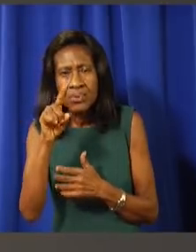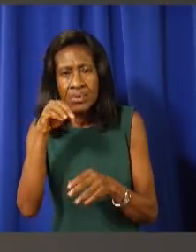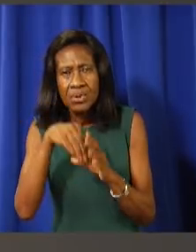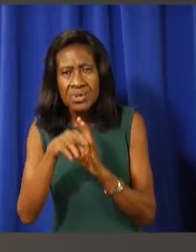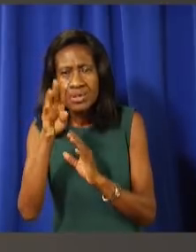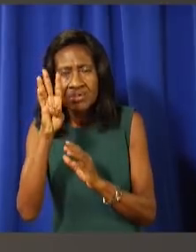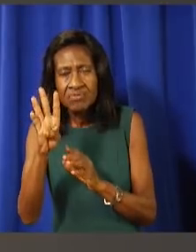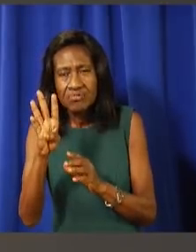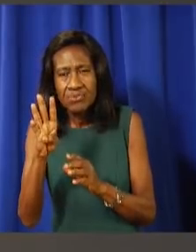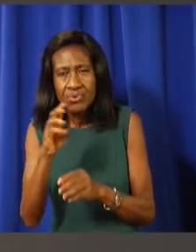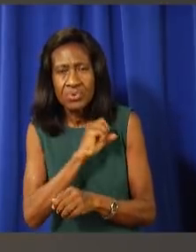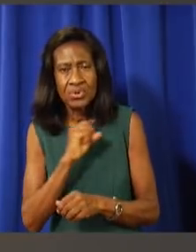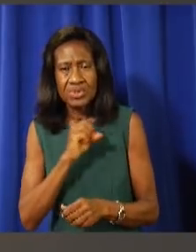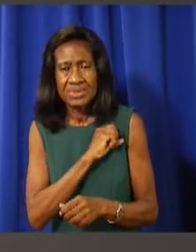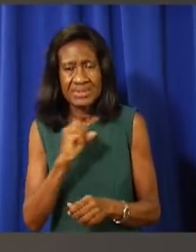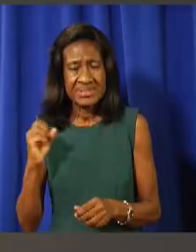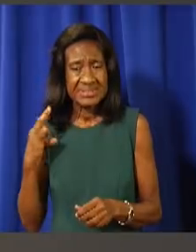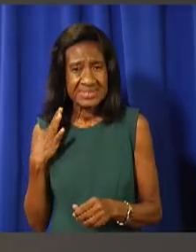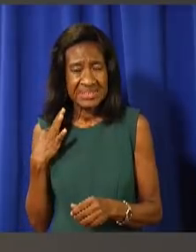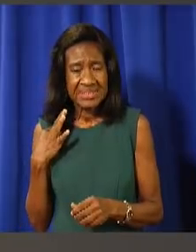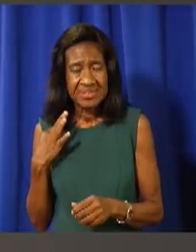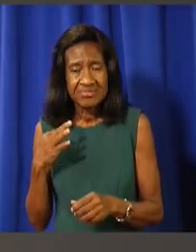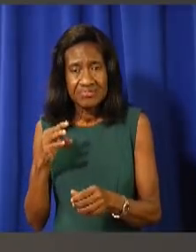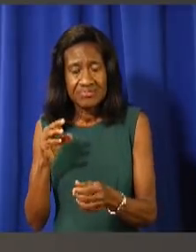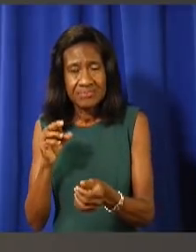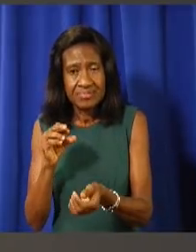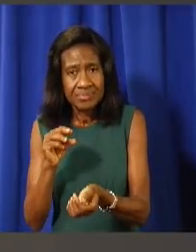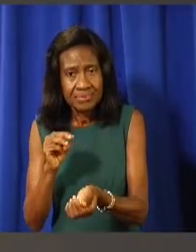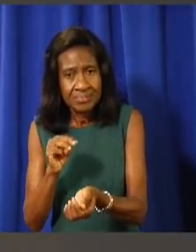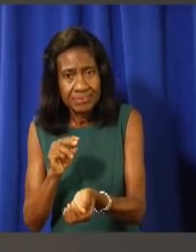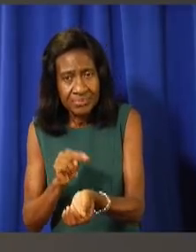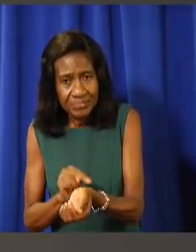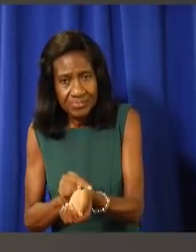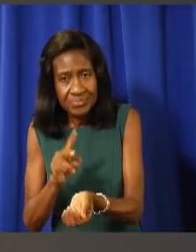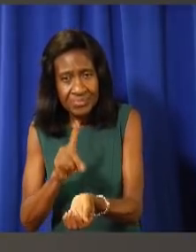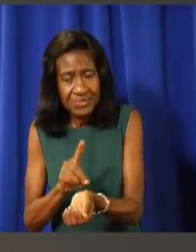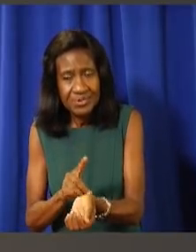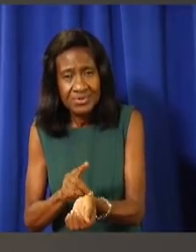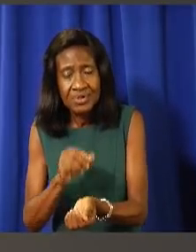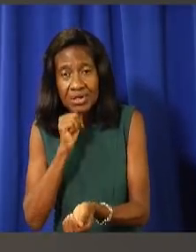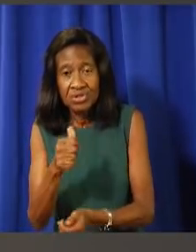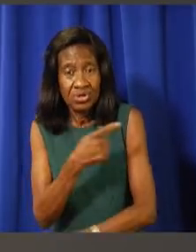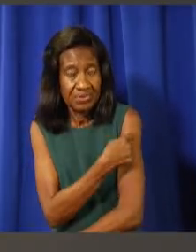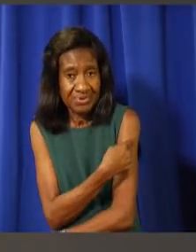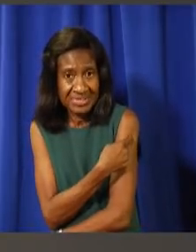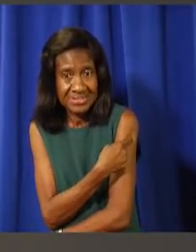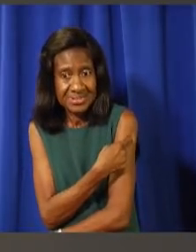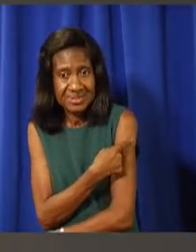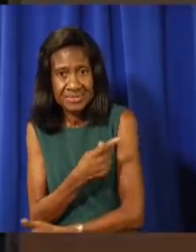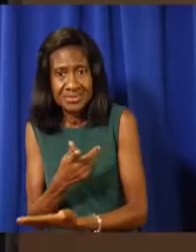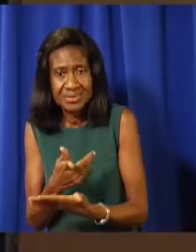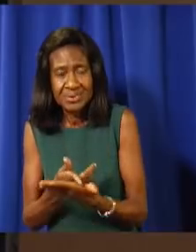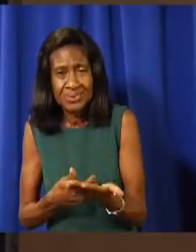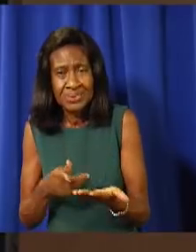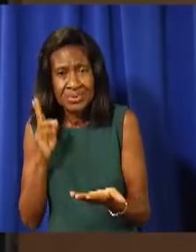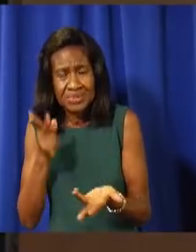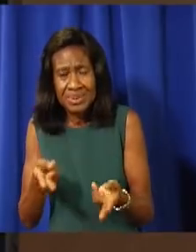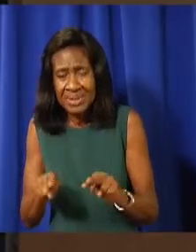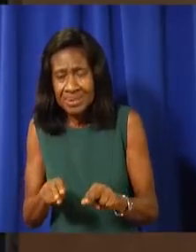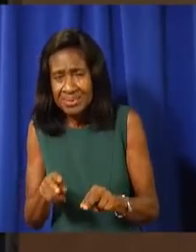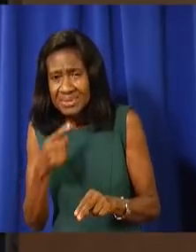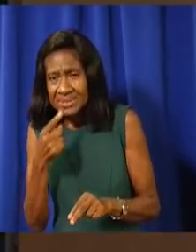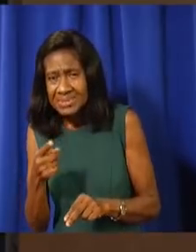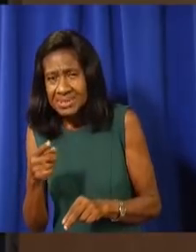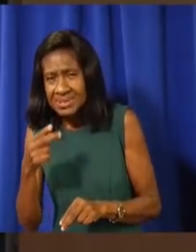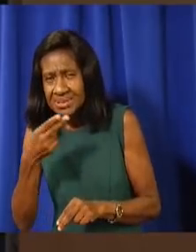vaccinated. What efforts are being done to ensure that those numbers are boosted? Well, the HSA have